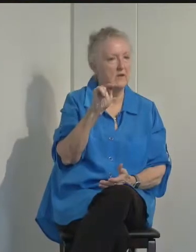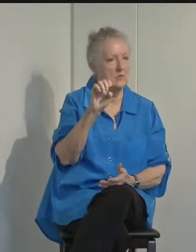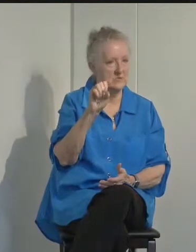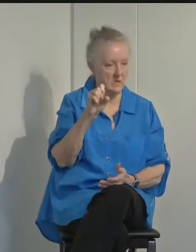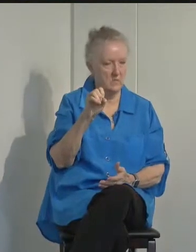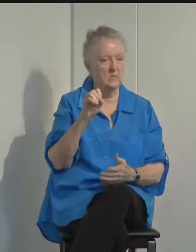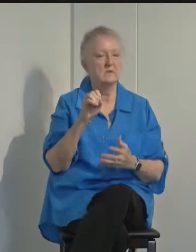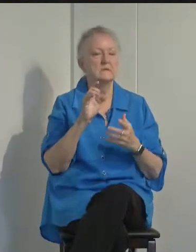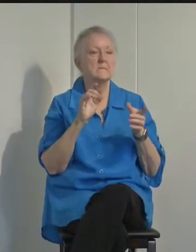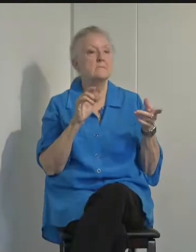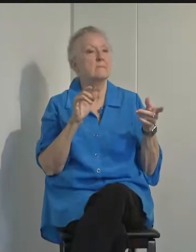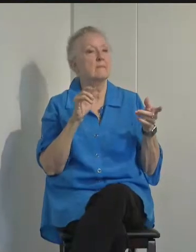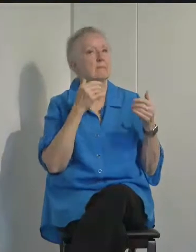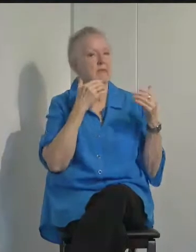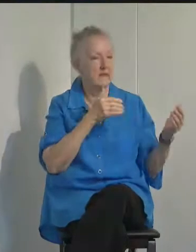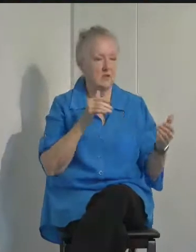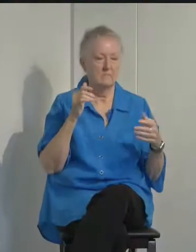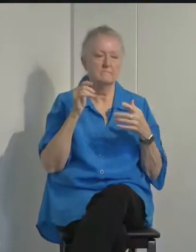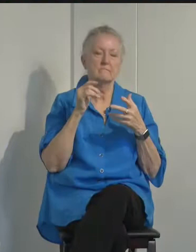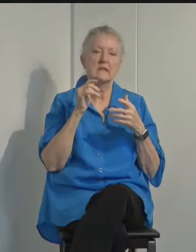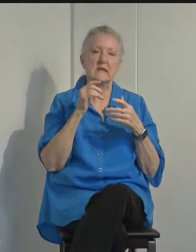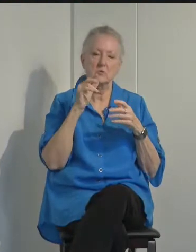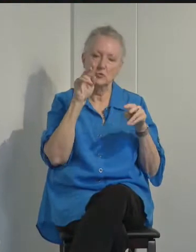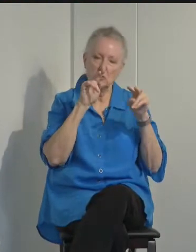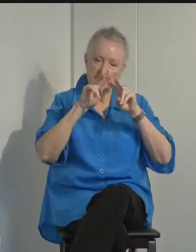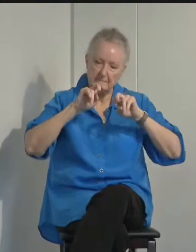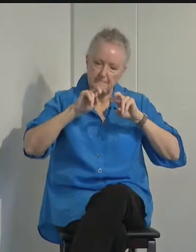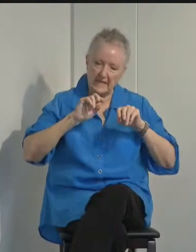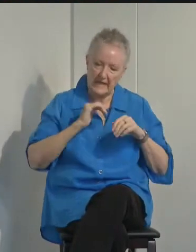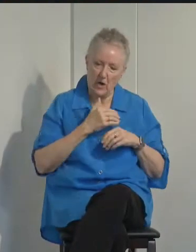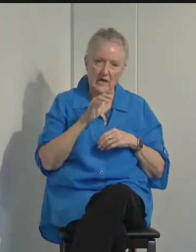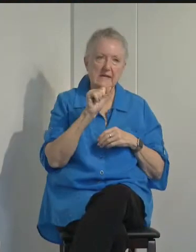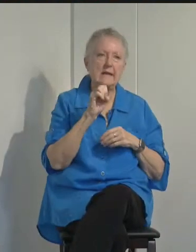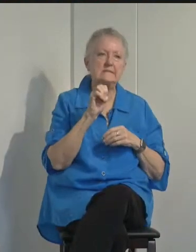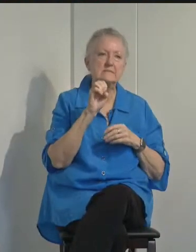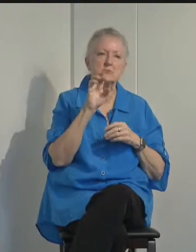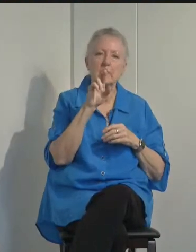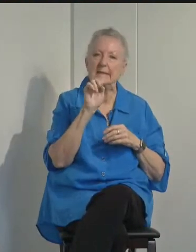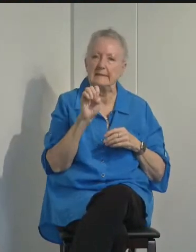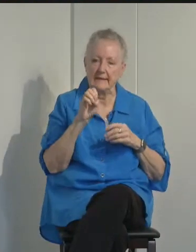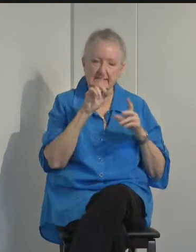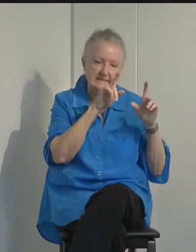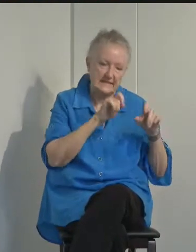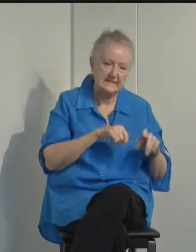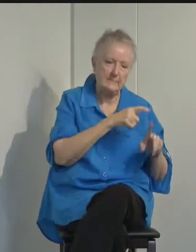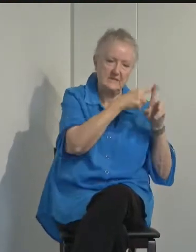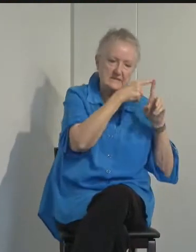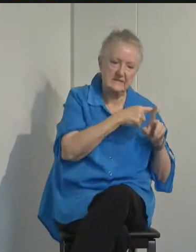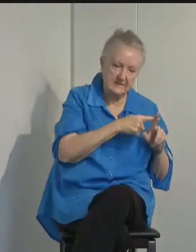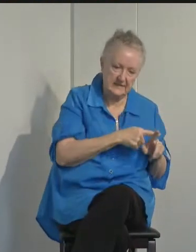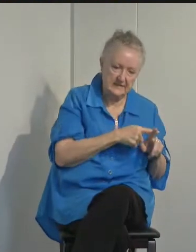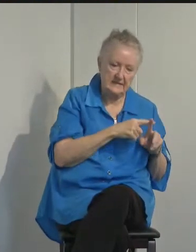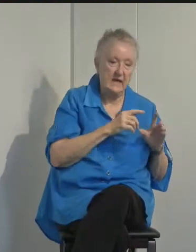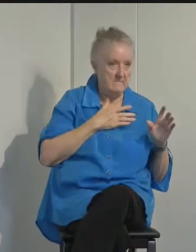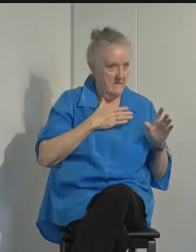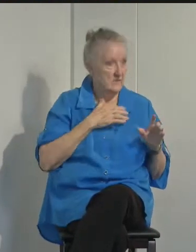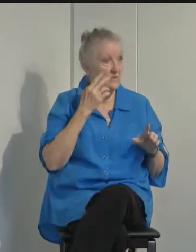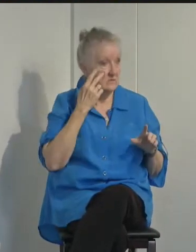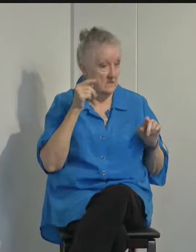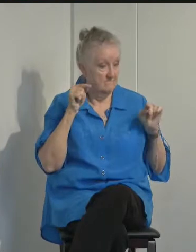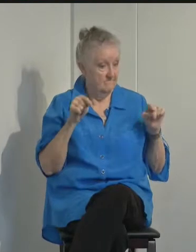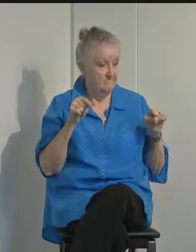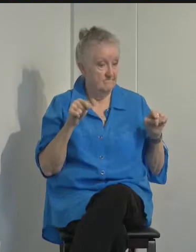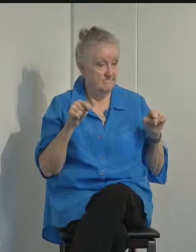you, Supervisor Hart. In looking at our case rate and testing positivity rates, I'm glad to see that we are